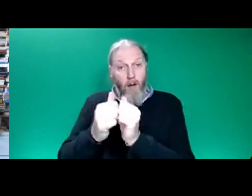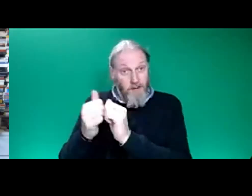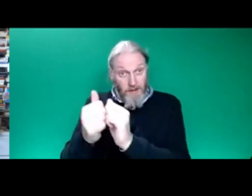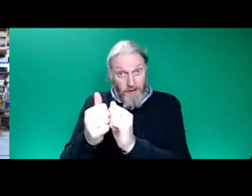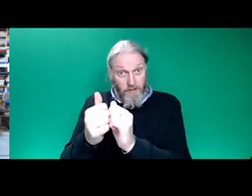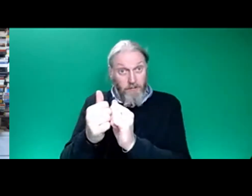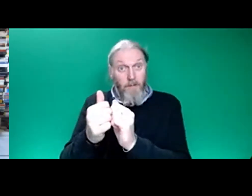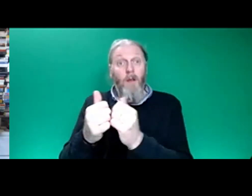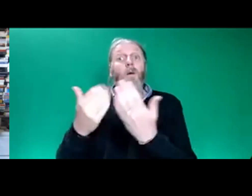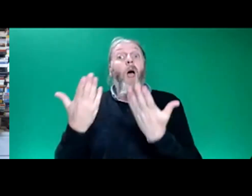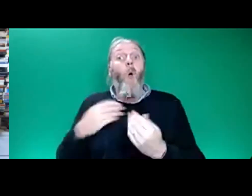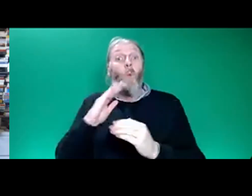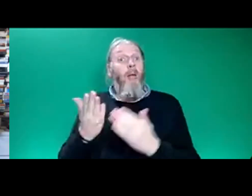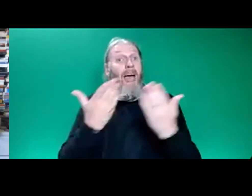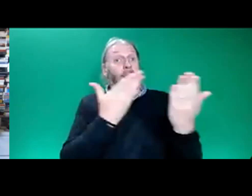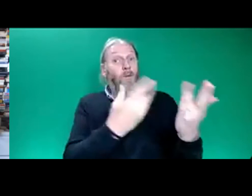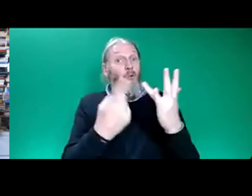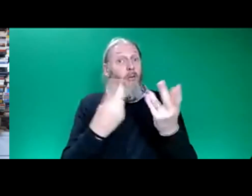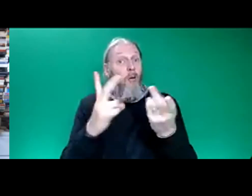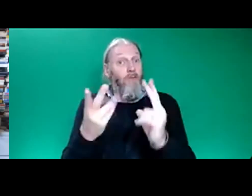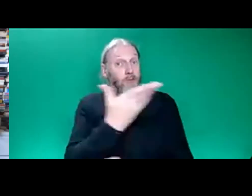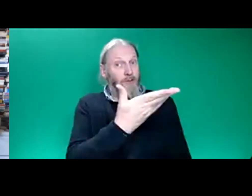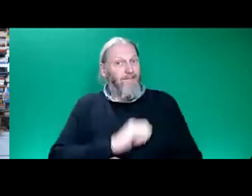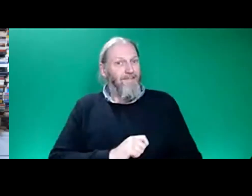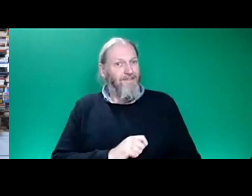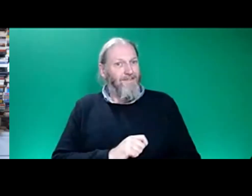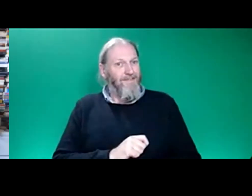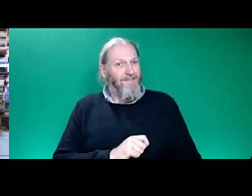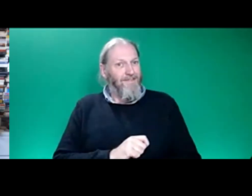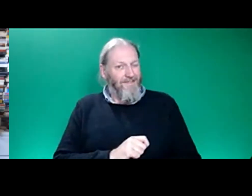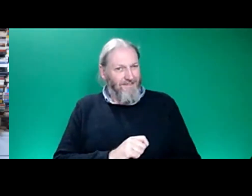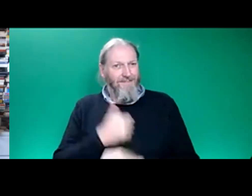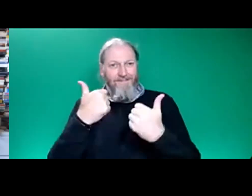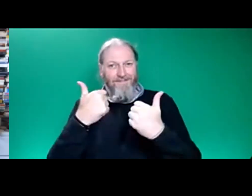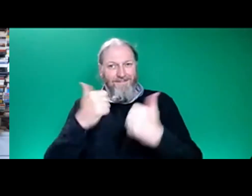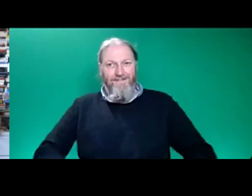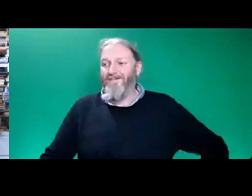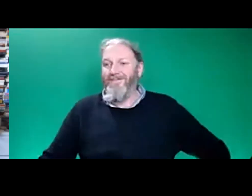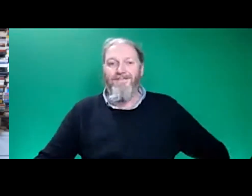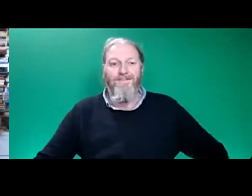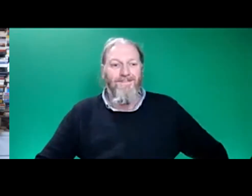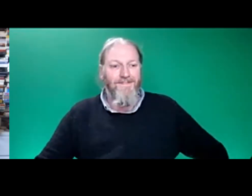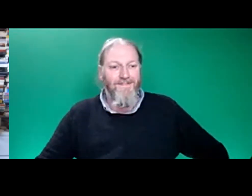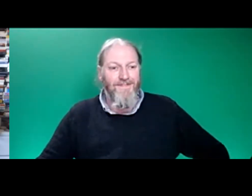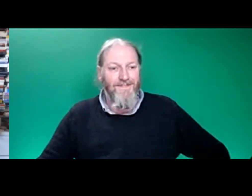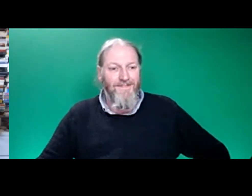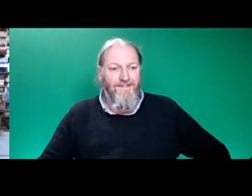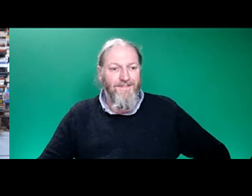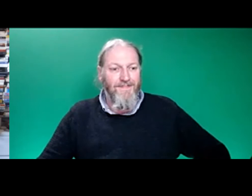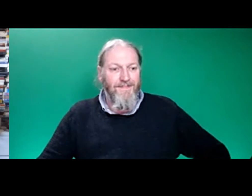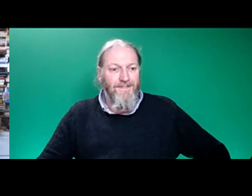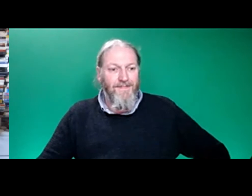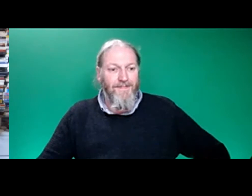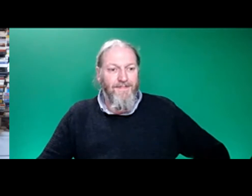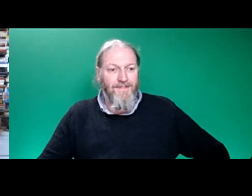We will be publishing reports, later in October with more detail which we will share but what